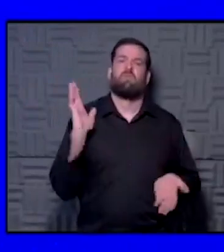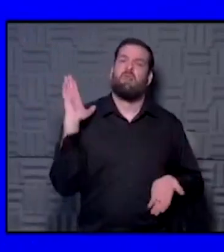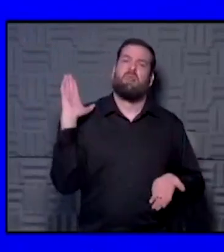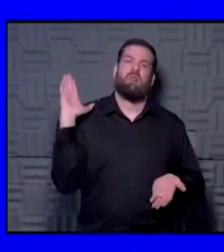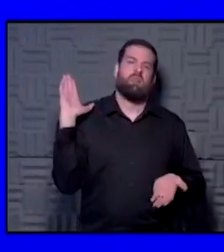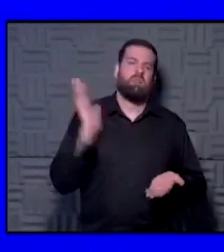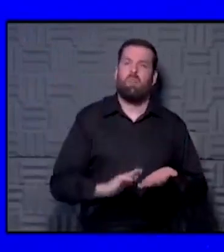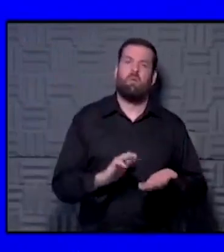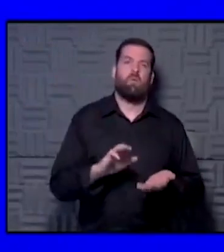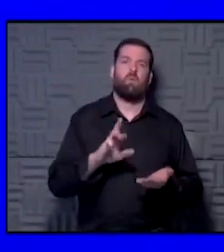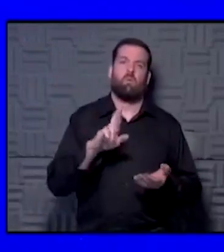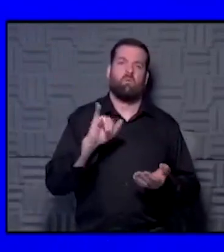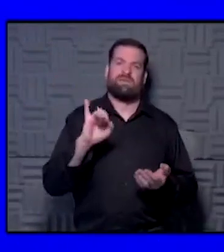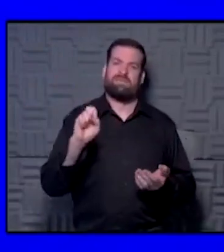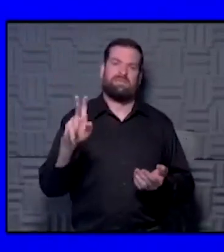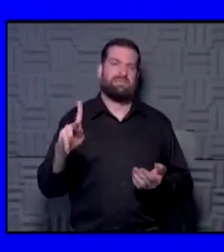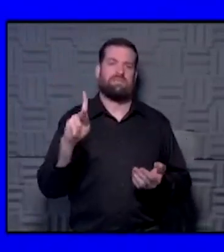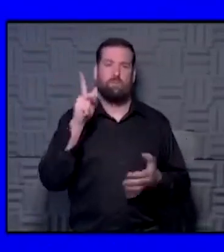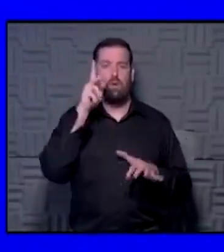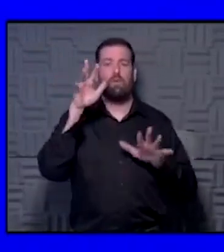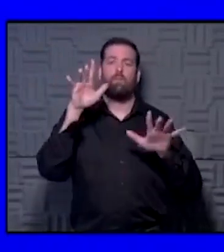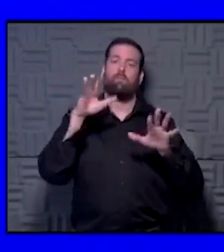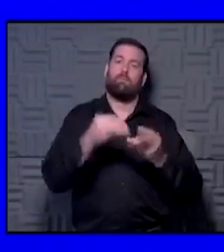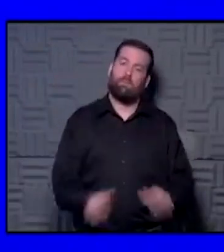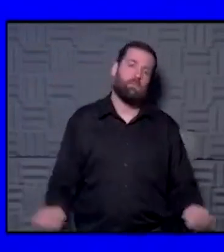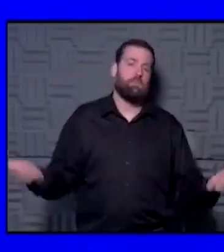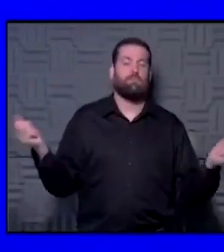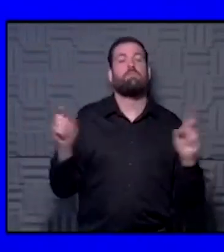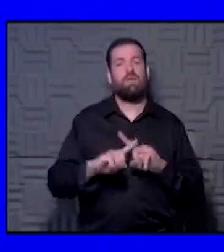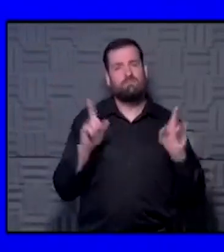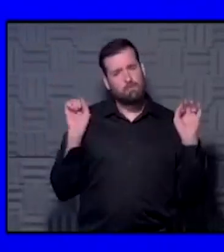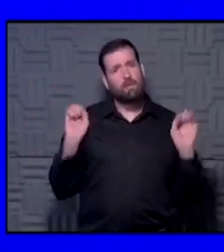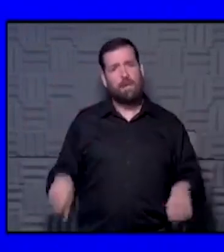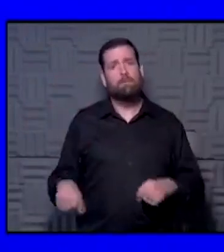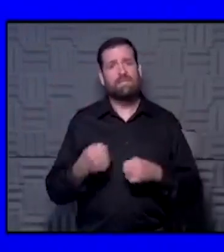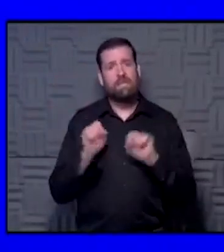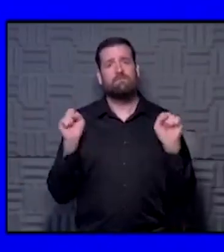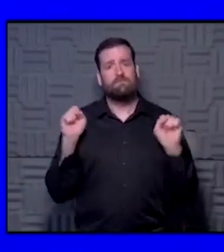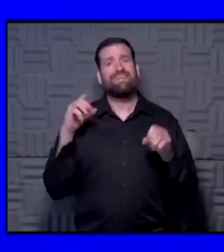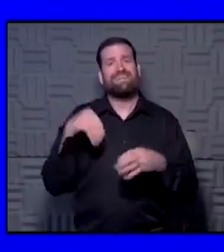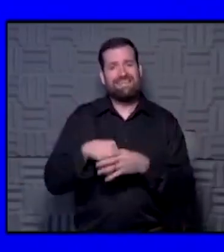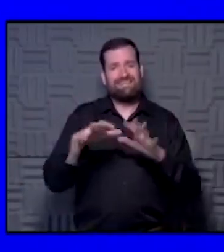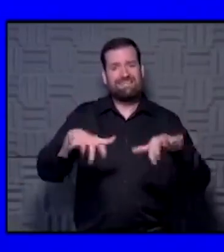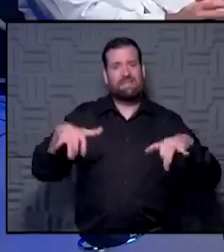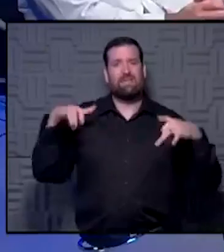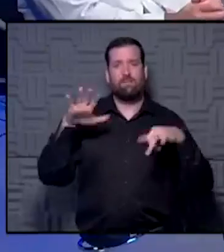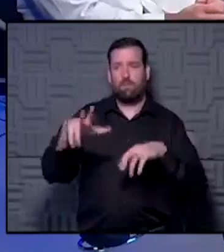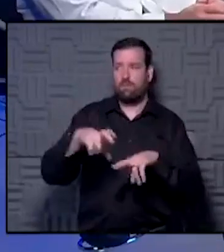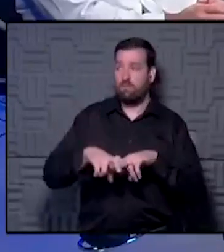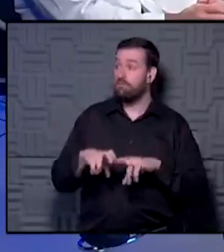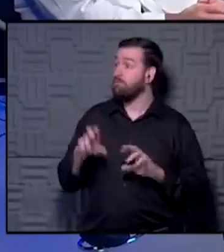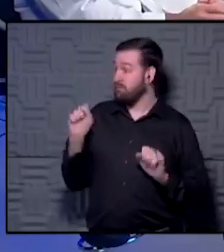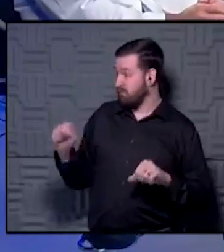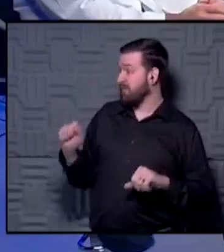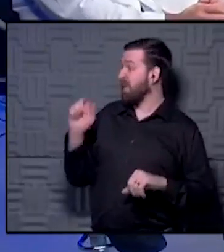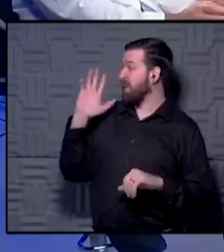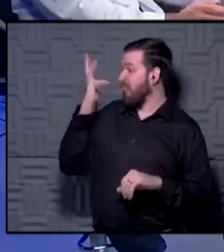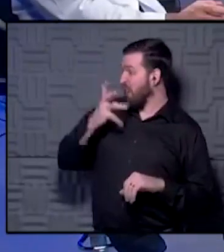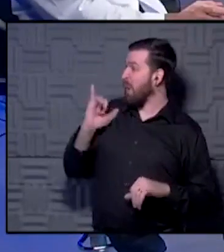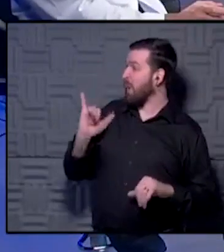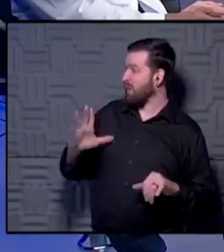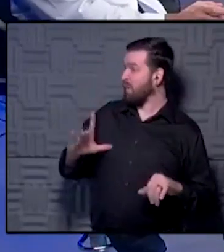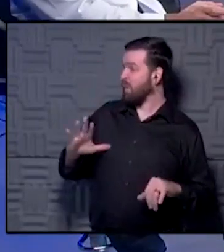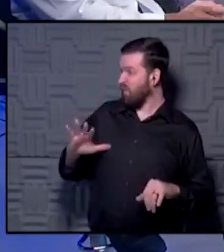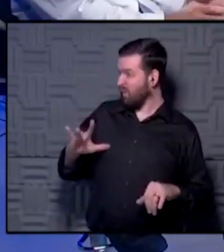concentrations and probably fall to the ground very easily. But I think you can be safe in the stadium at your seat, for sure. You can look cool with goggles on.